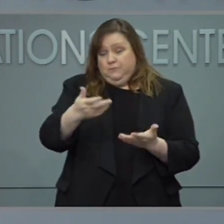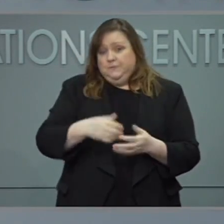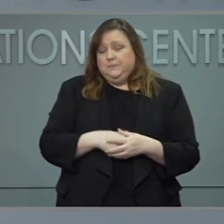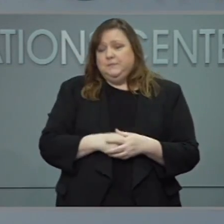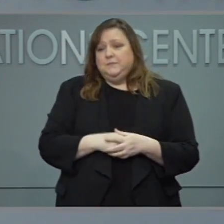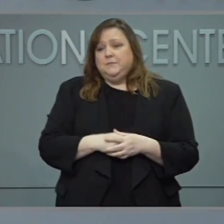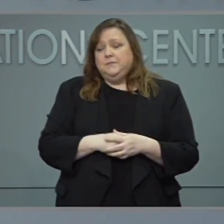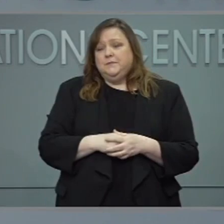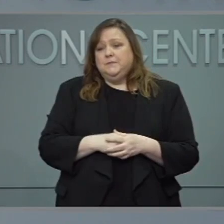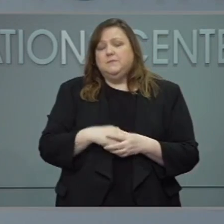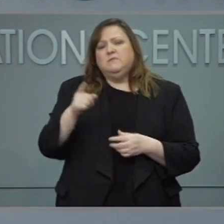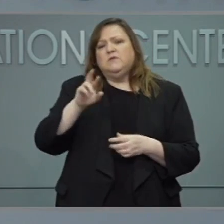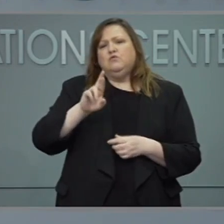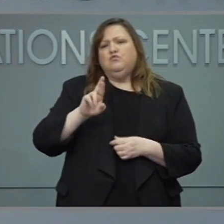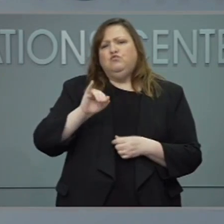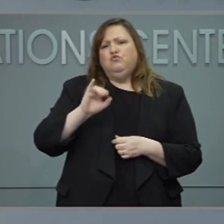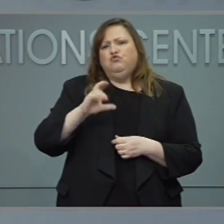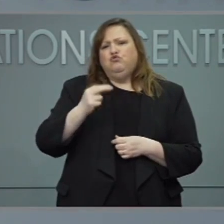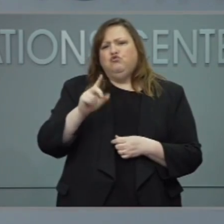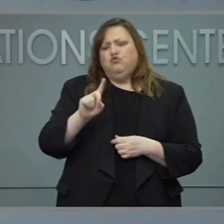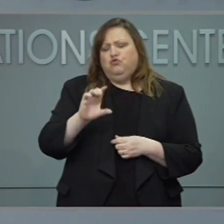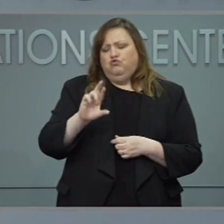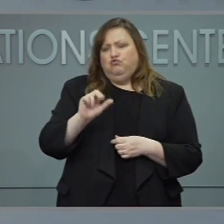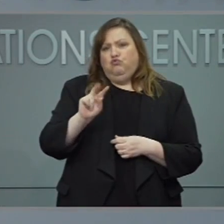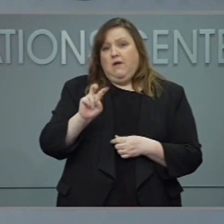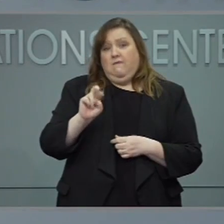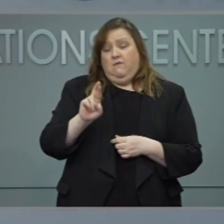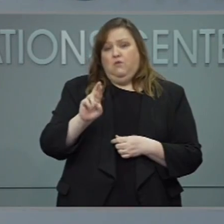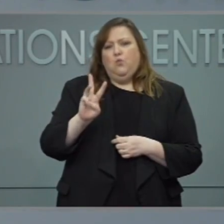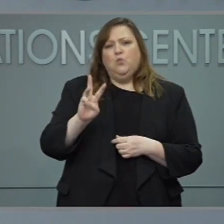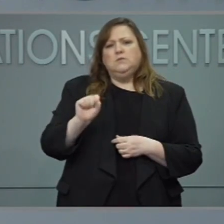Our next question is from Richard Craver with the Winston-Salem Journal.